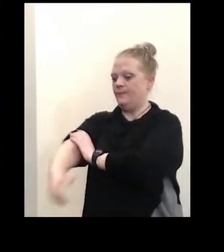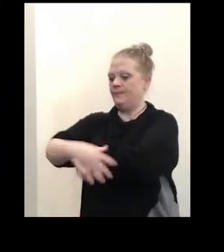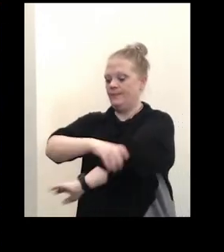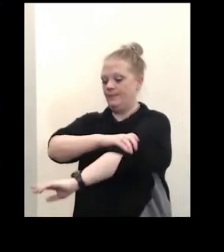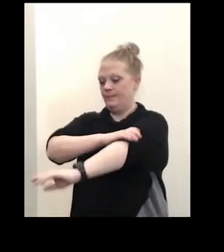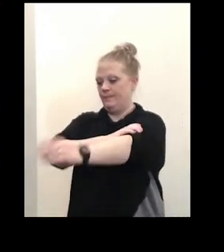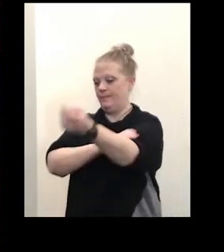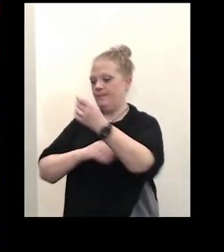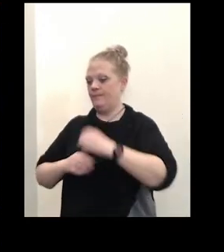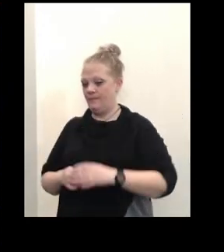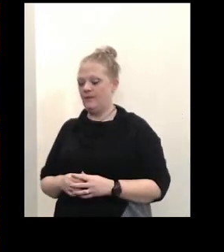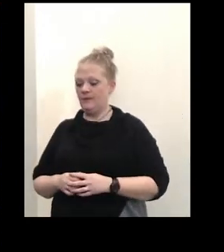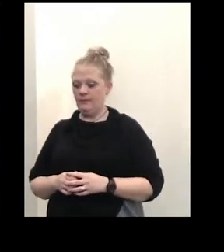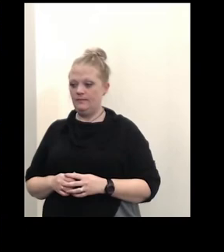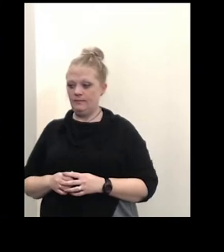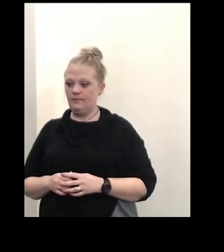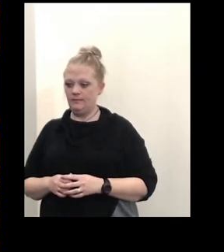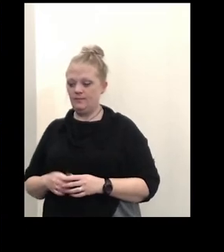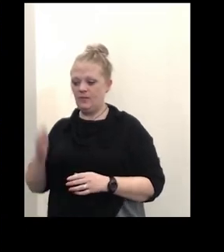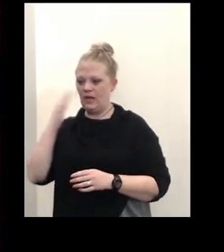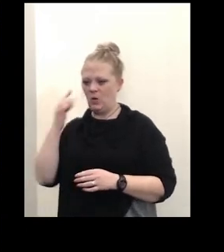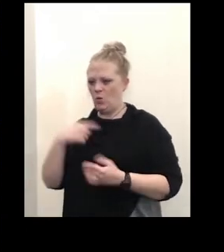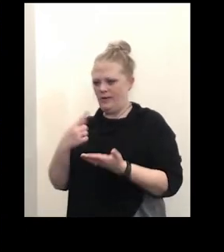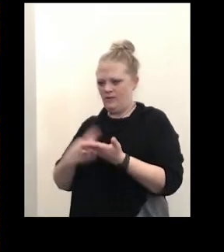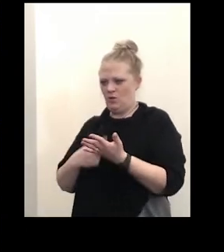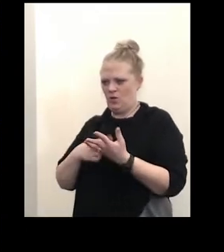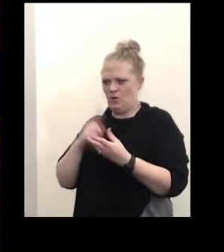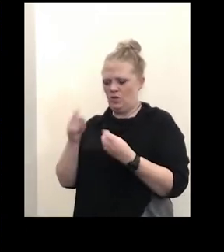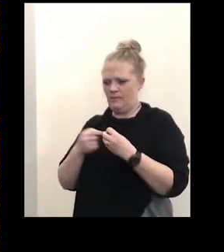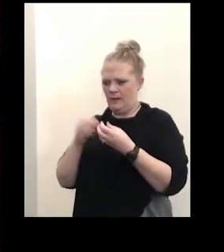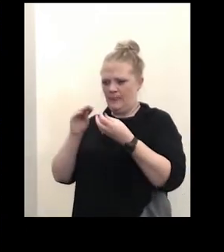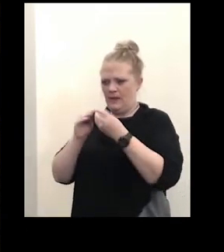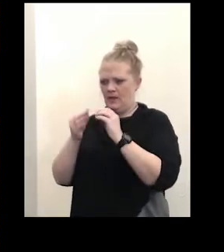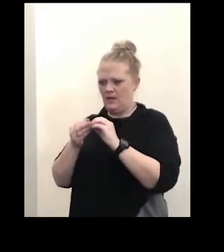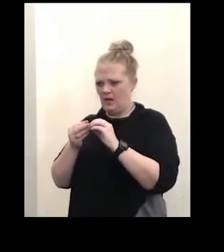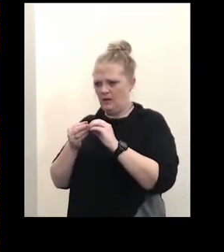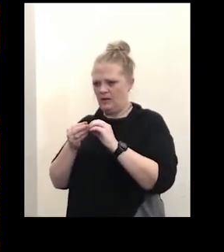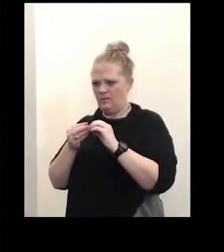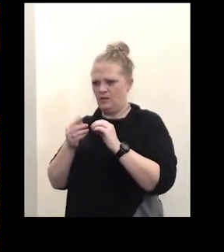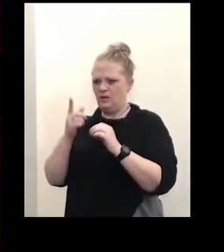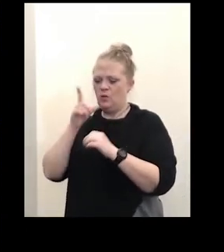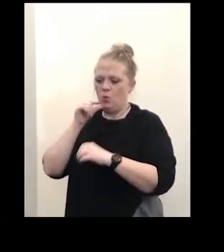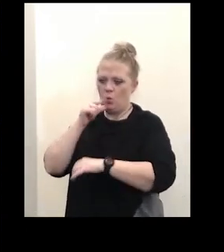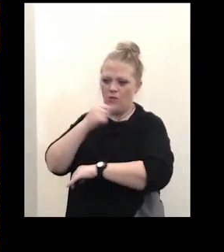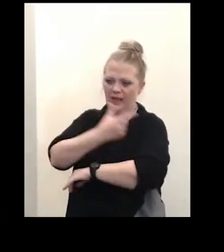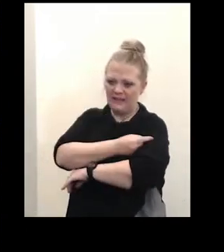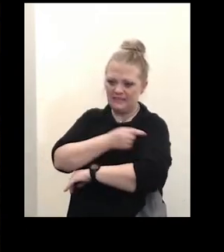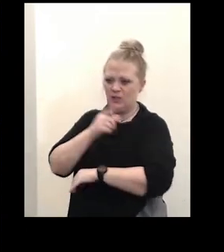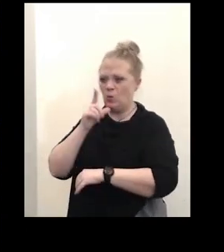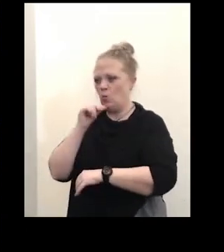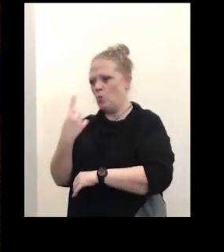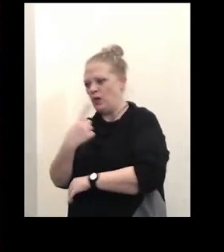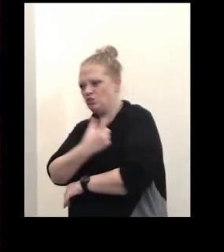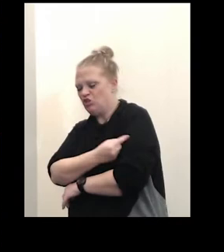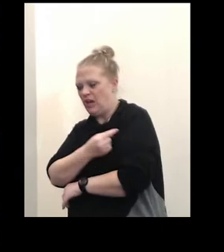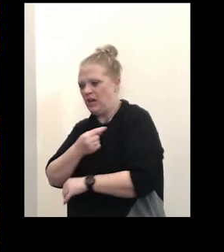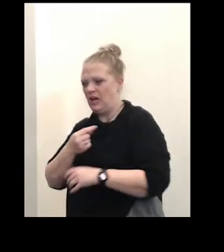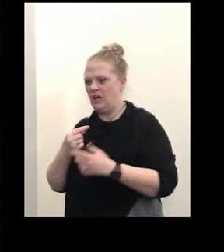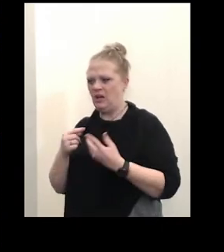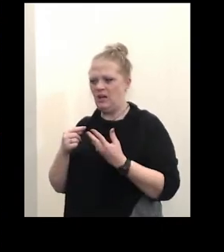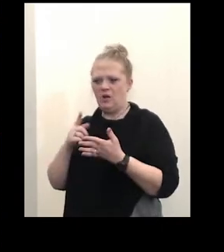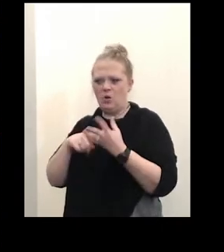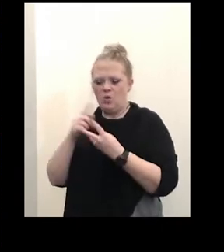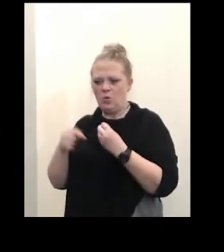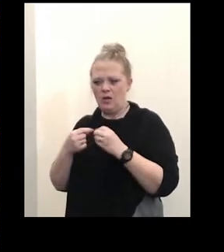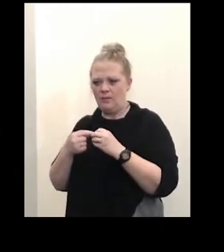um yes so i know we've talked about the uh the numbers for like who's fully vaccinated who's only got one shot um what are the numbers looking like for